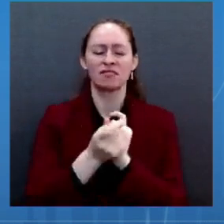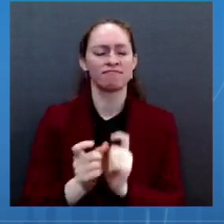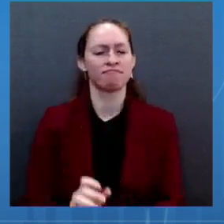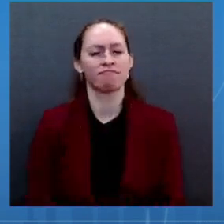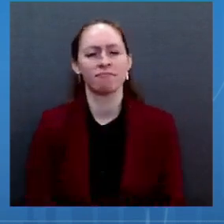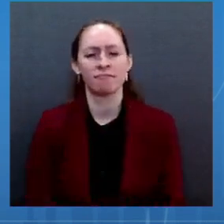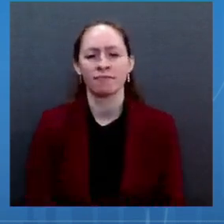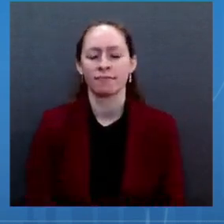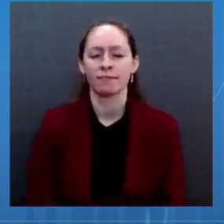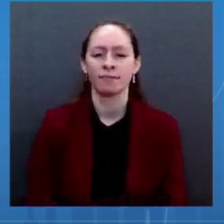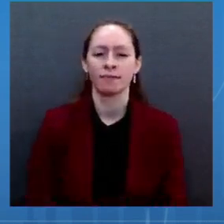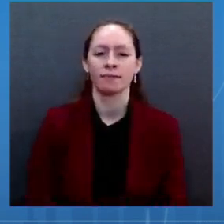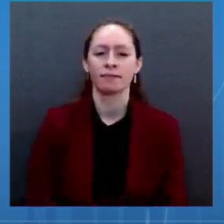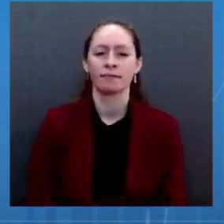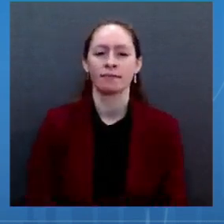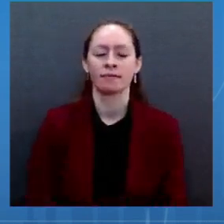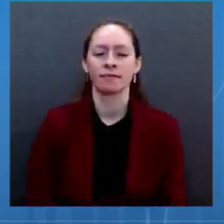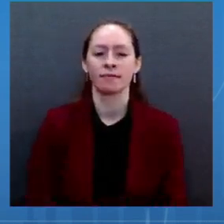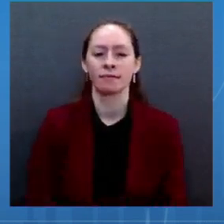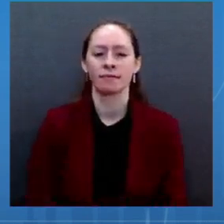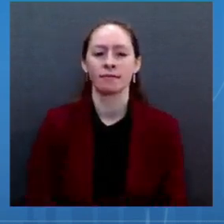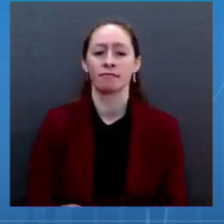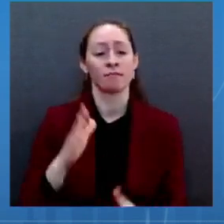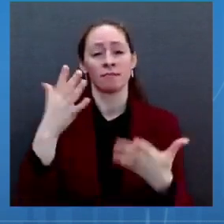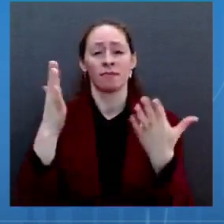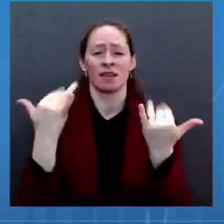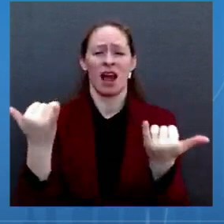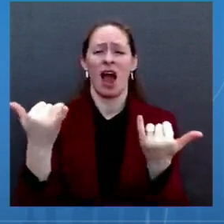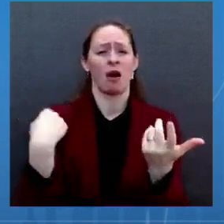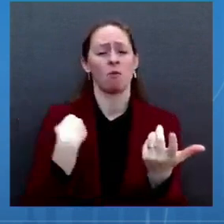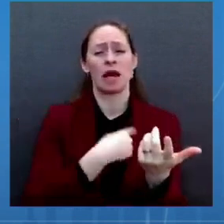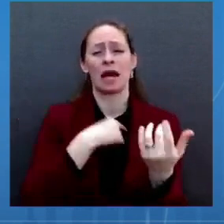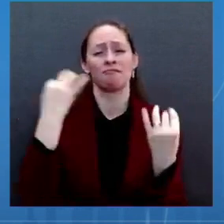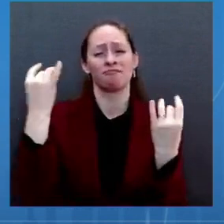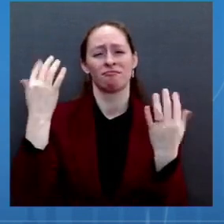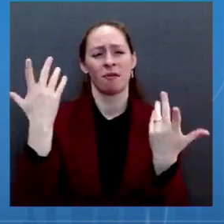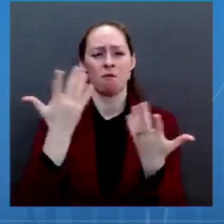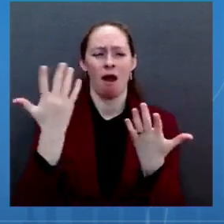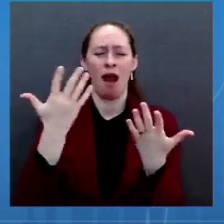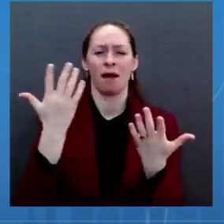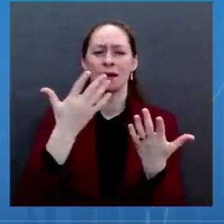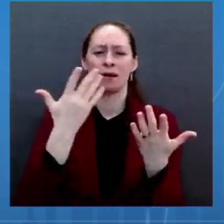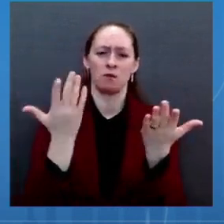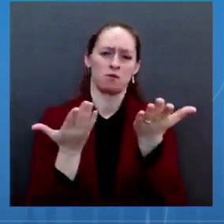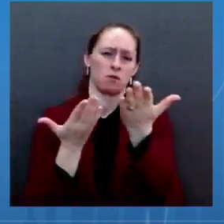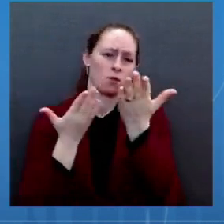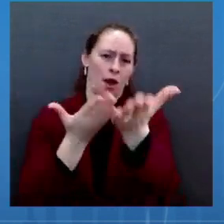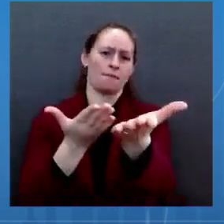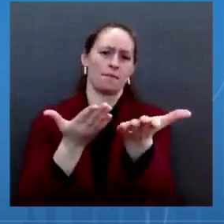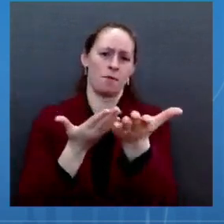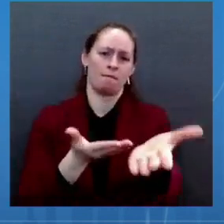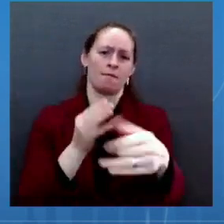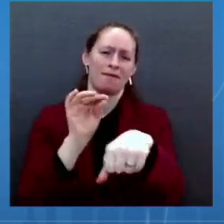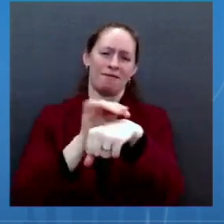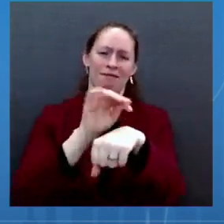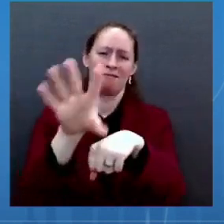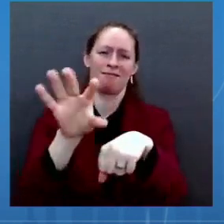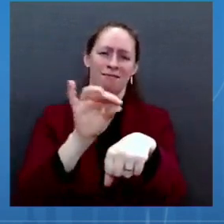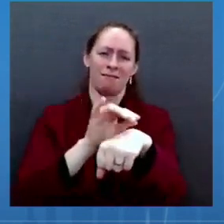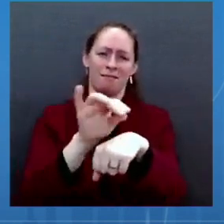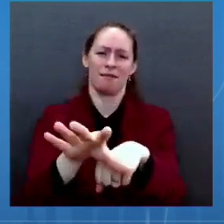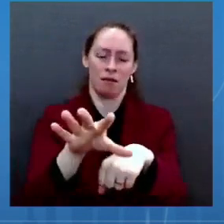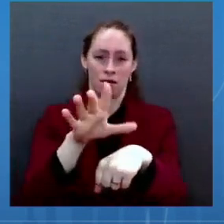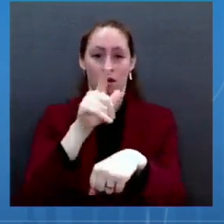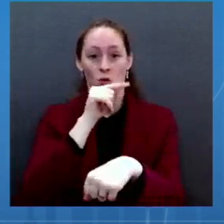we are now recommending that individuals stay up to date with additional doses that they are eligible for. And we have now